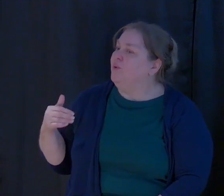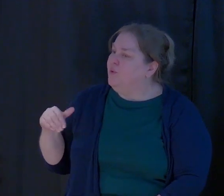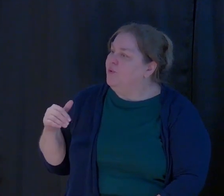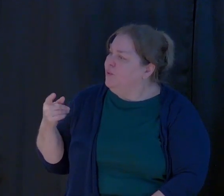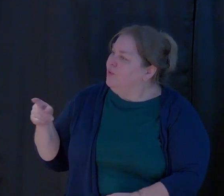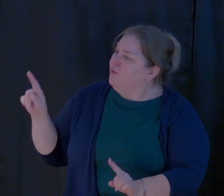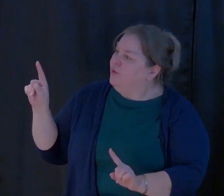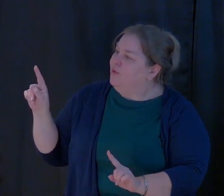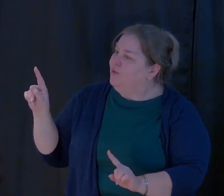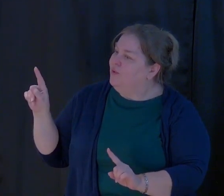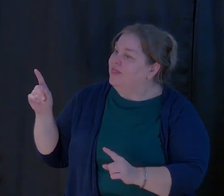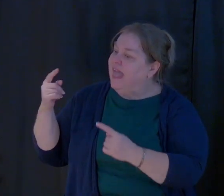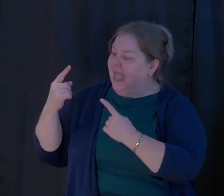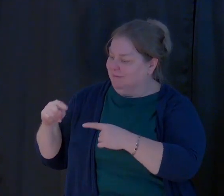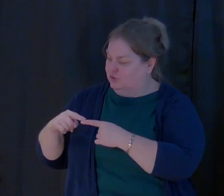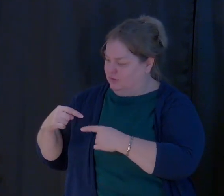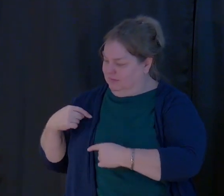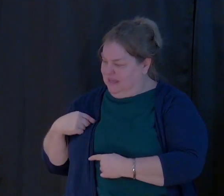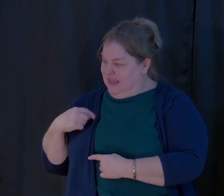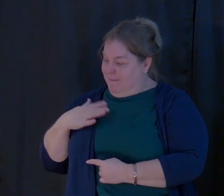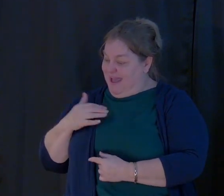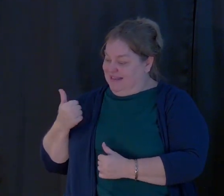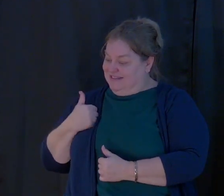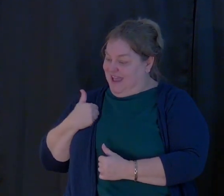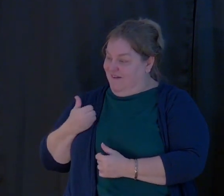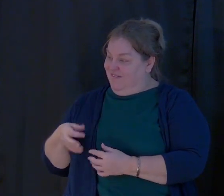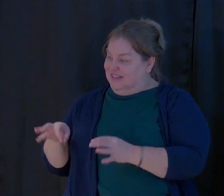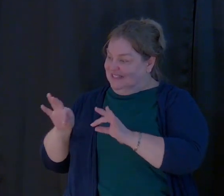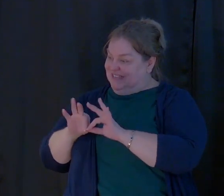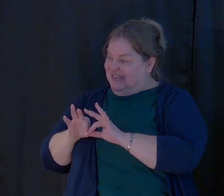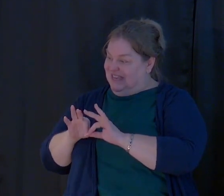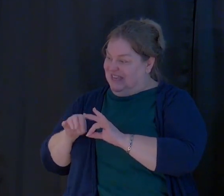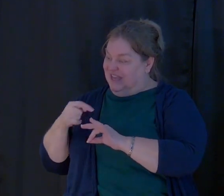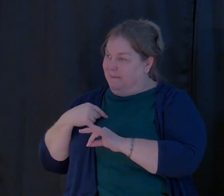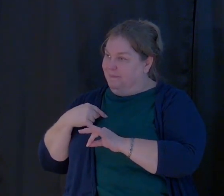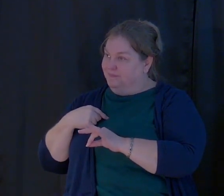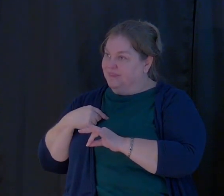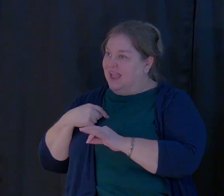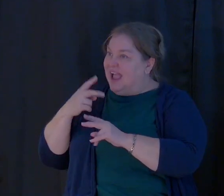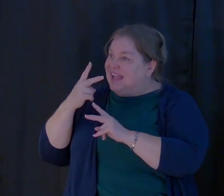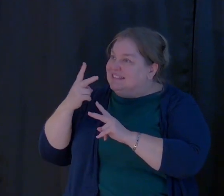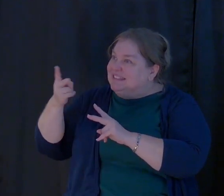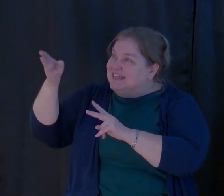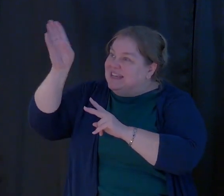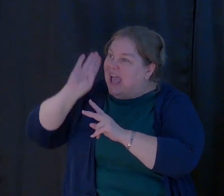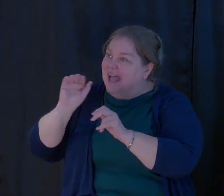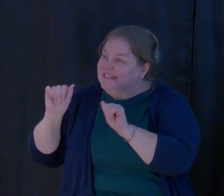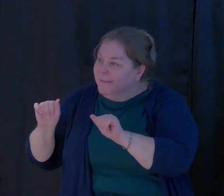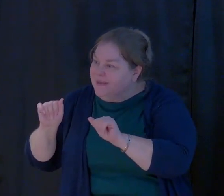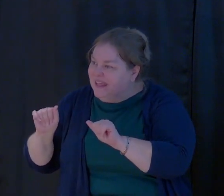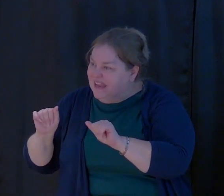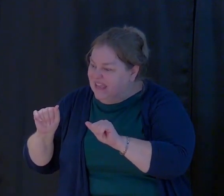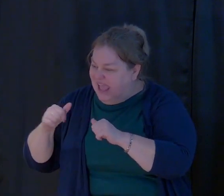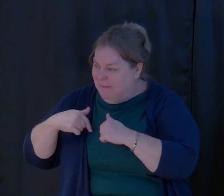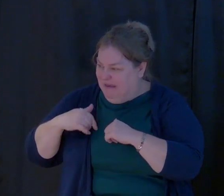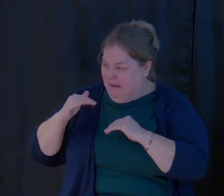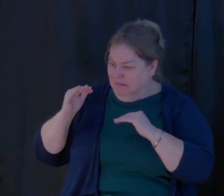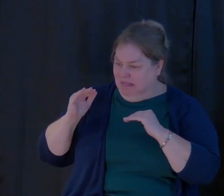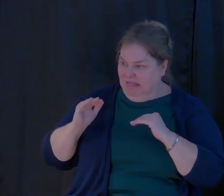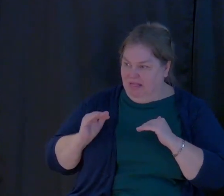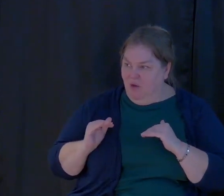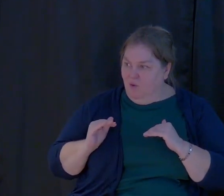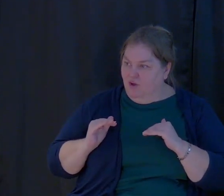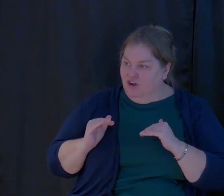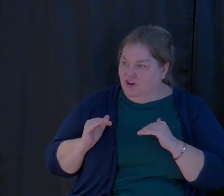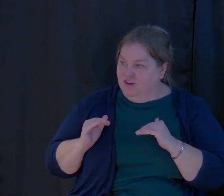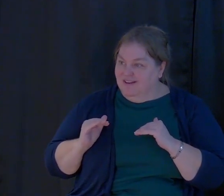what happens to me is my self-esteem in myself and being able to see God's ability begins to get lowered, not because